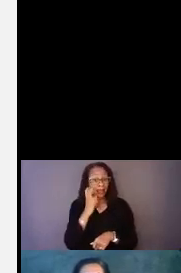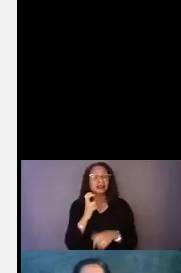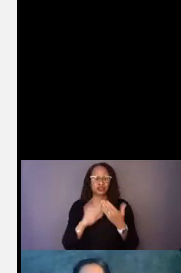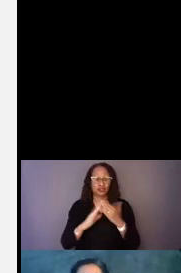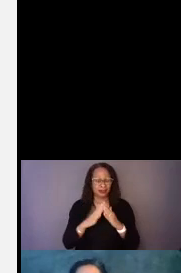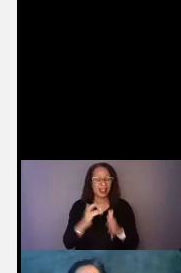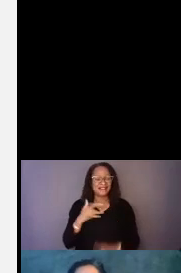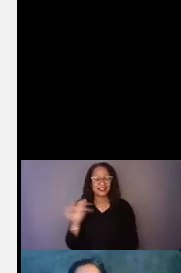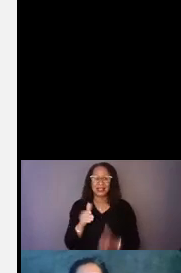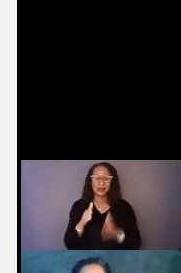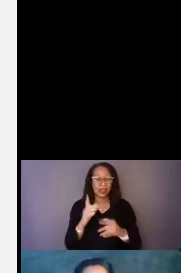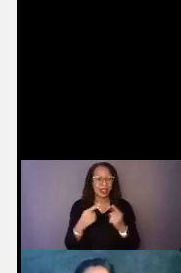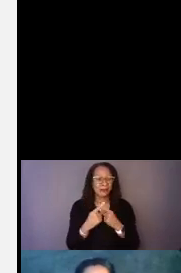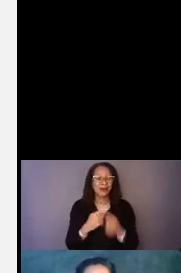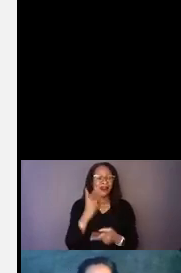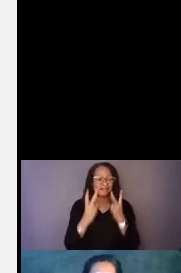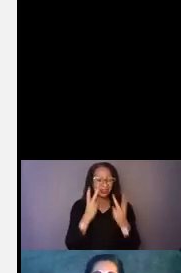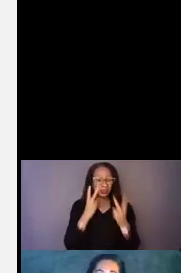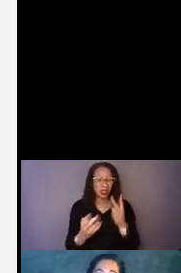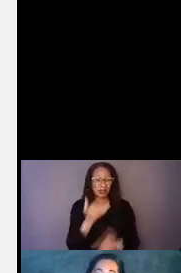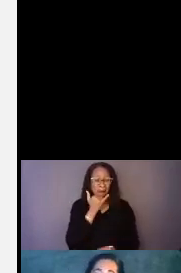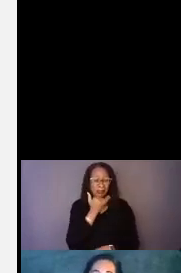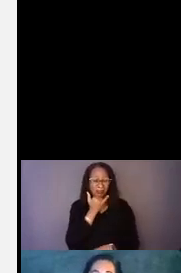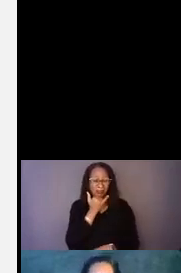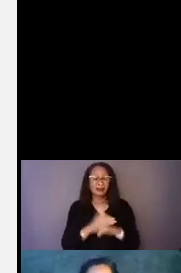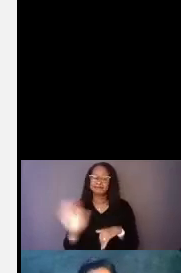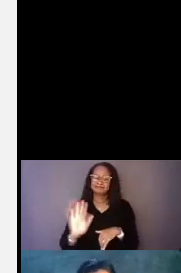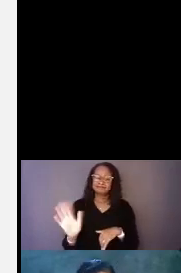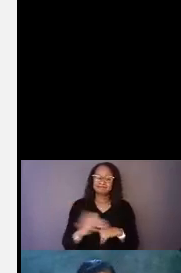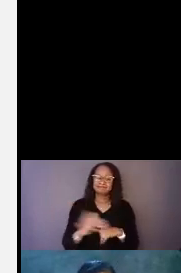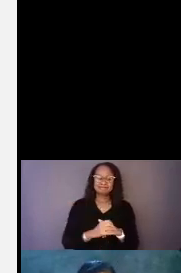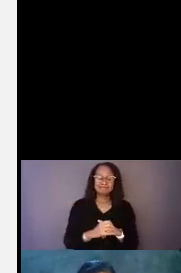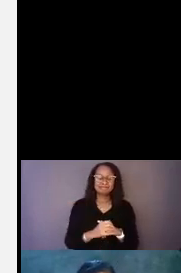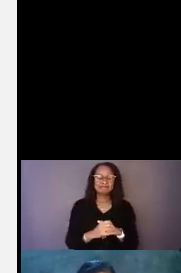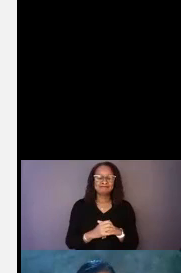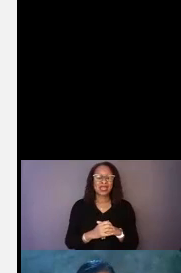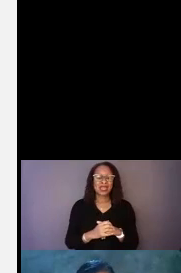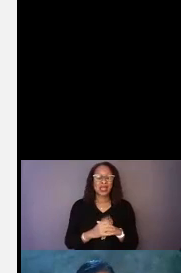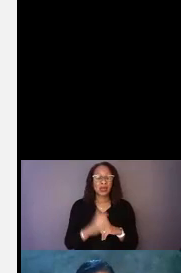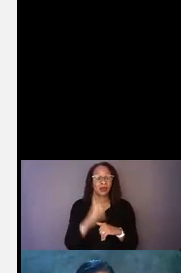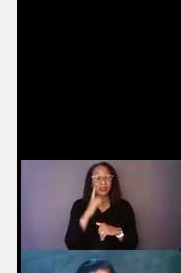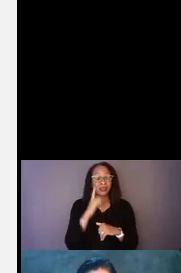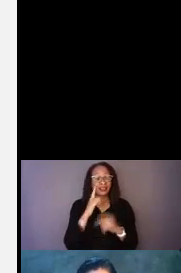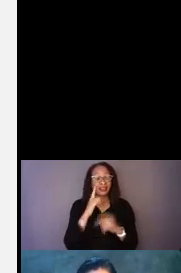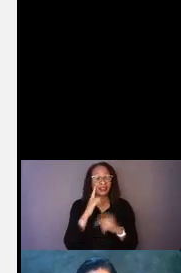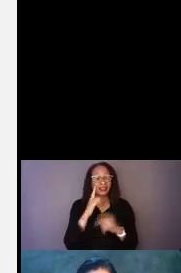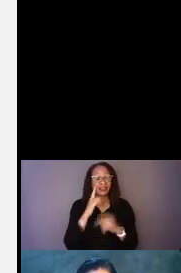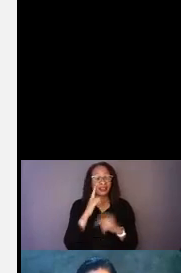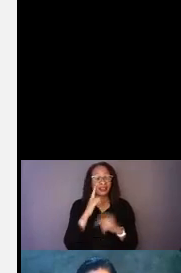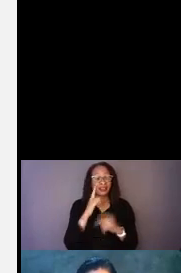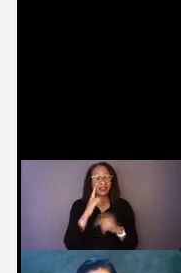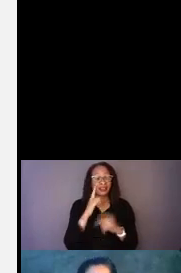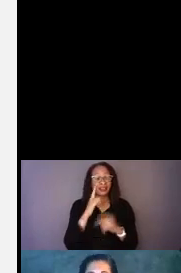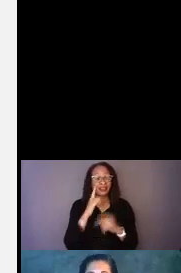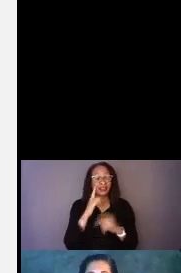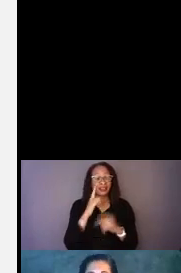same way about the terminology visually impaired. And when we think about that term impaired, it really is more about